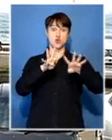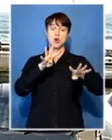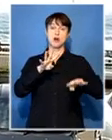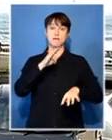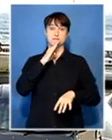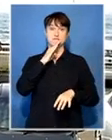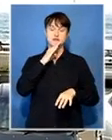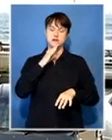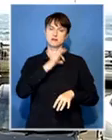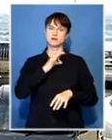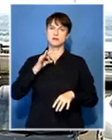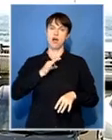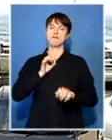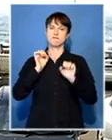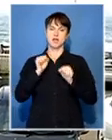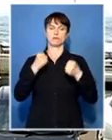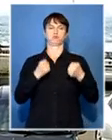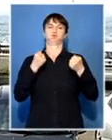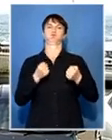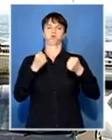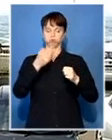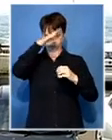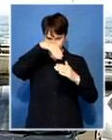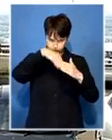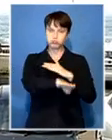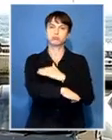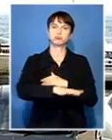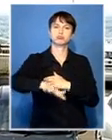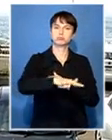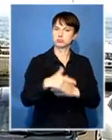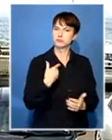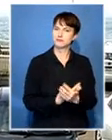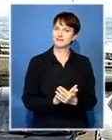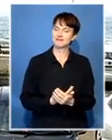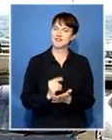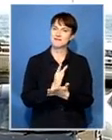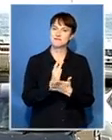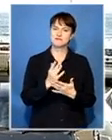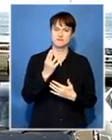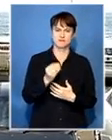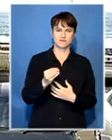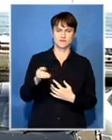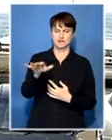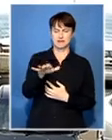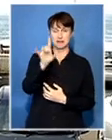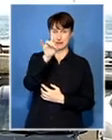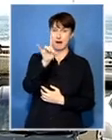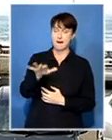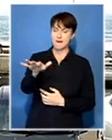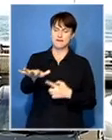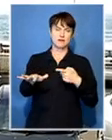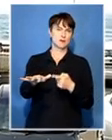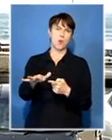access those voting stations but there are voting stations for example three in Mbashi which are